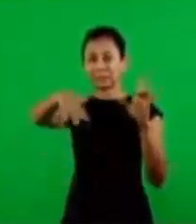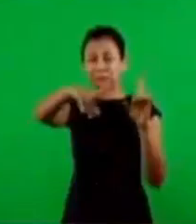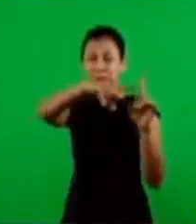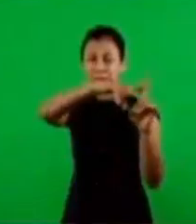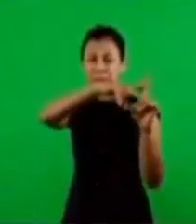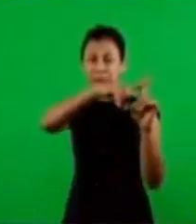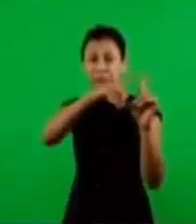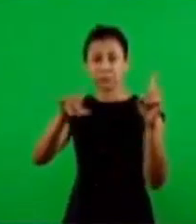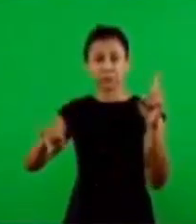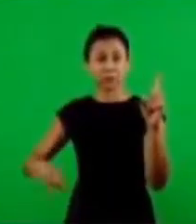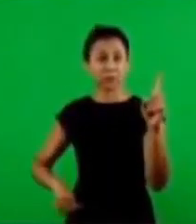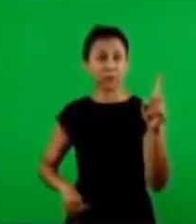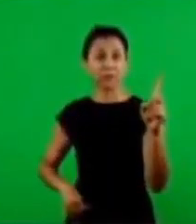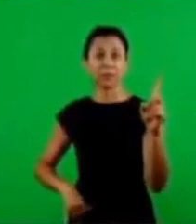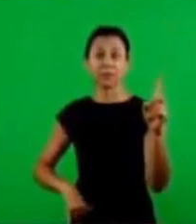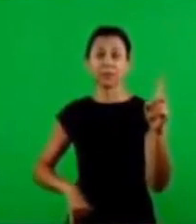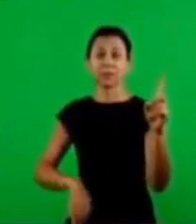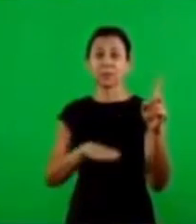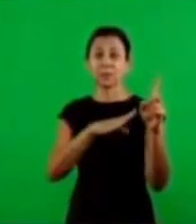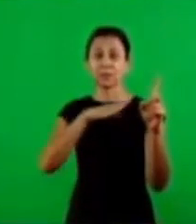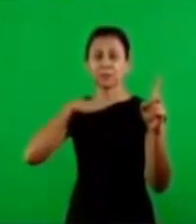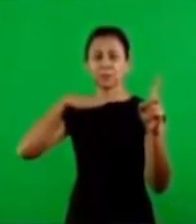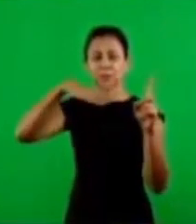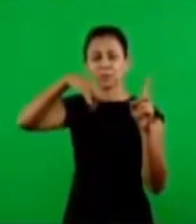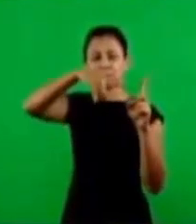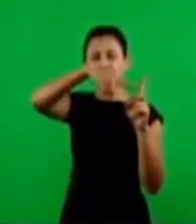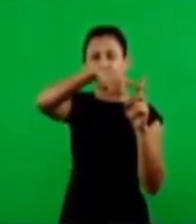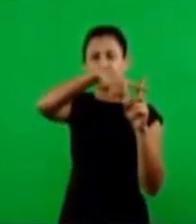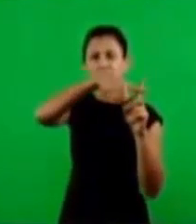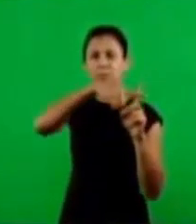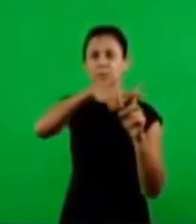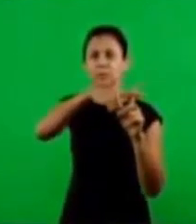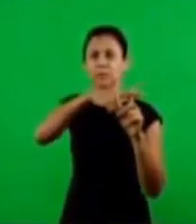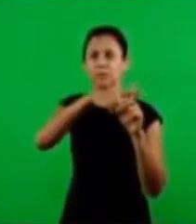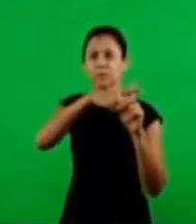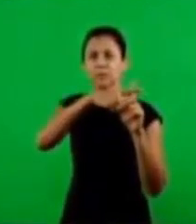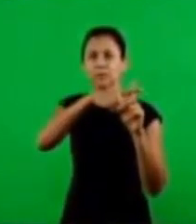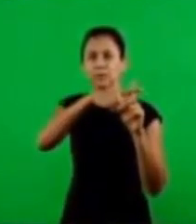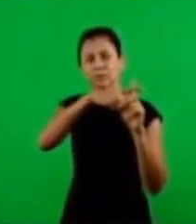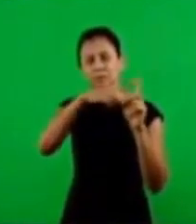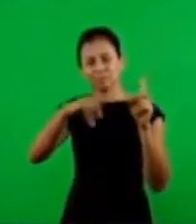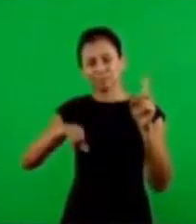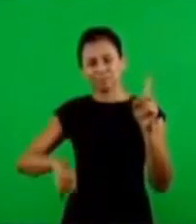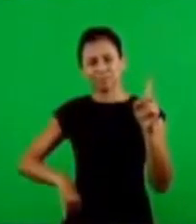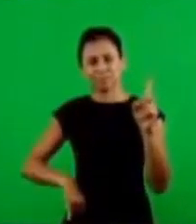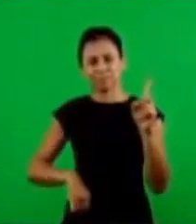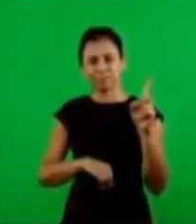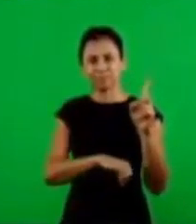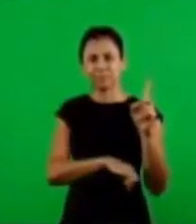so it was his flesh so his death came in function of the